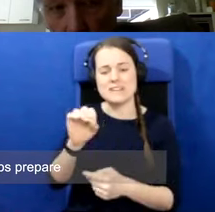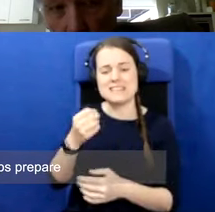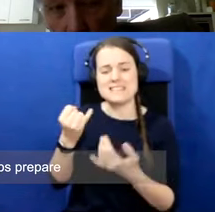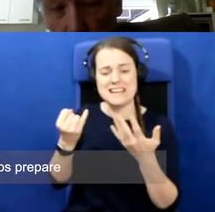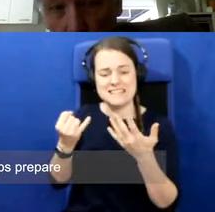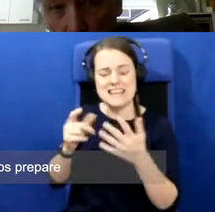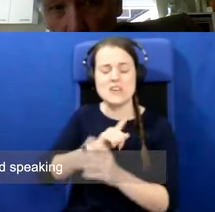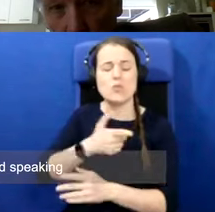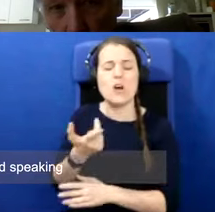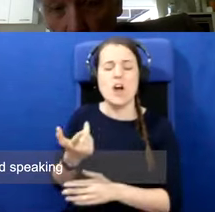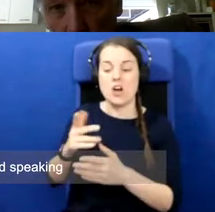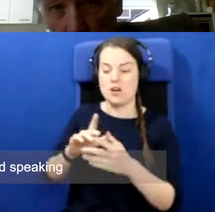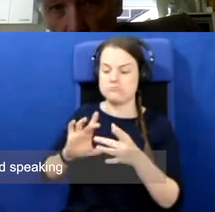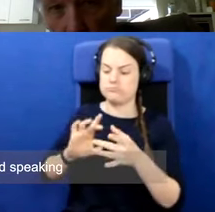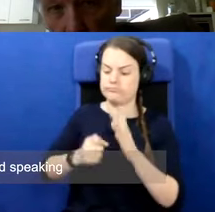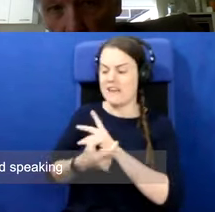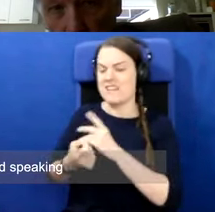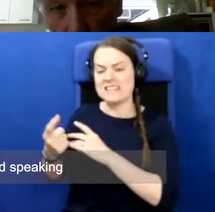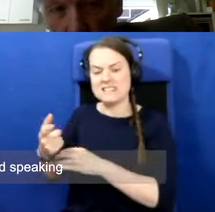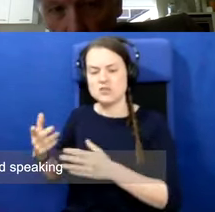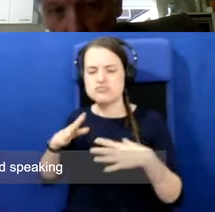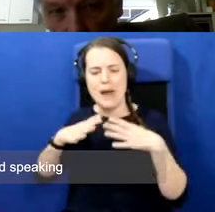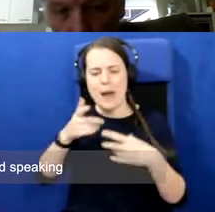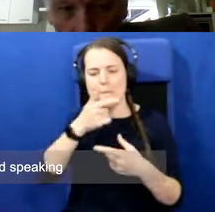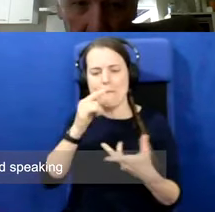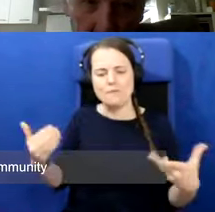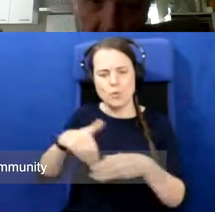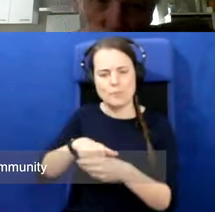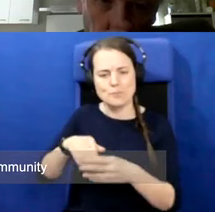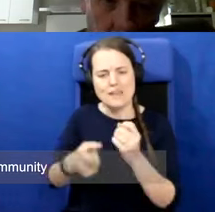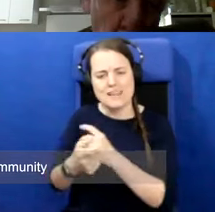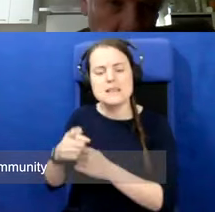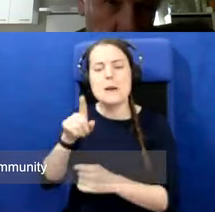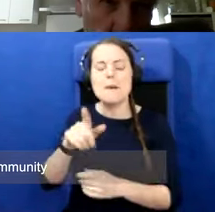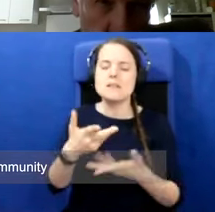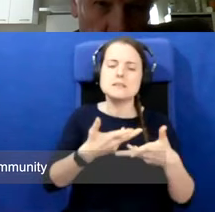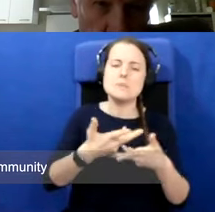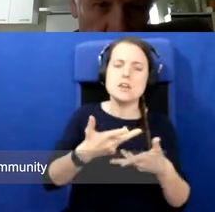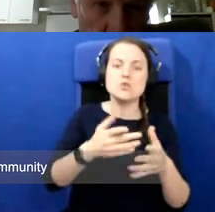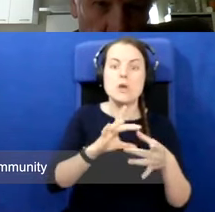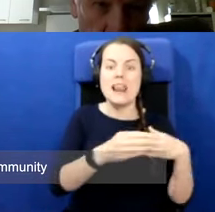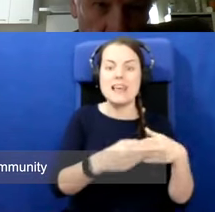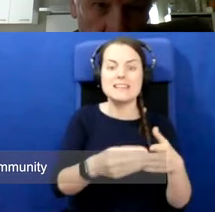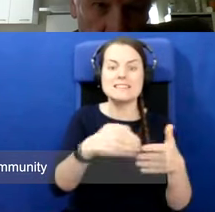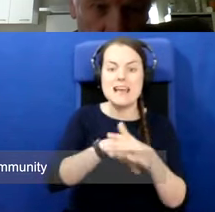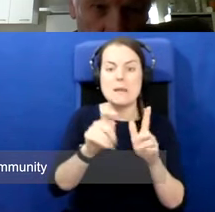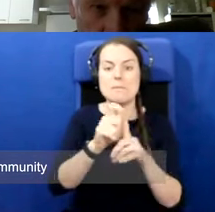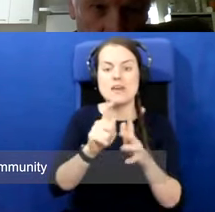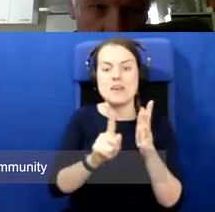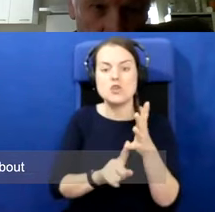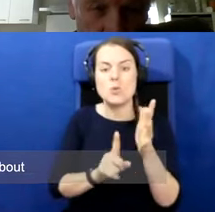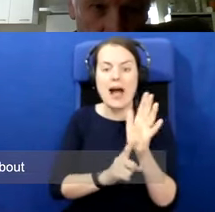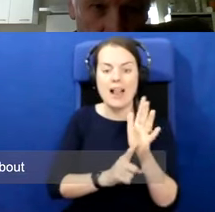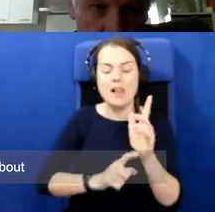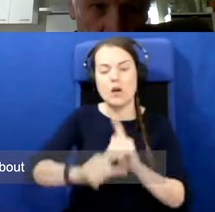for commemorative events. And speaking to leaders within the PUL community, there was a lot of